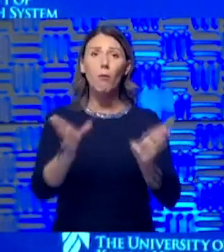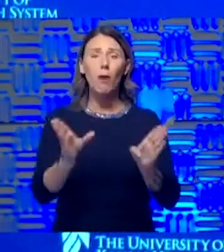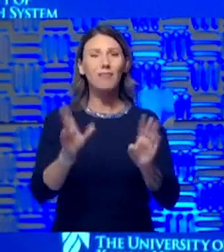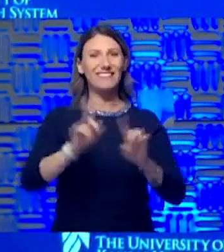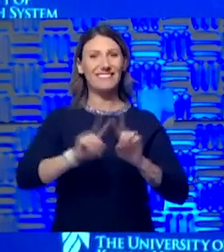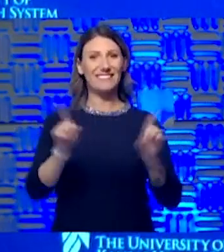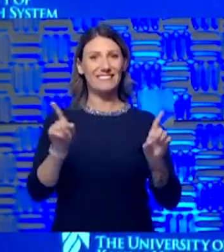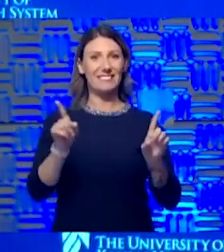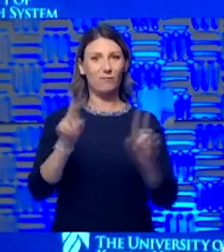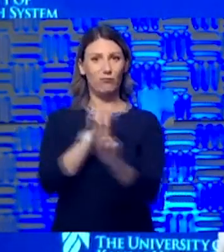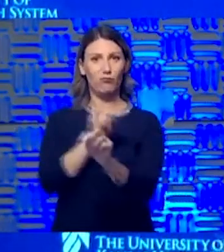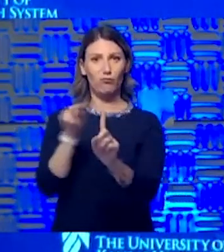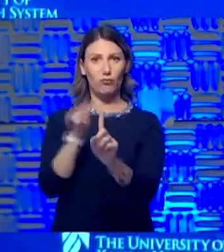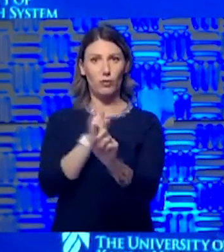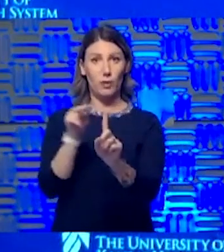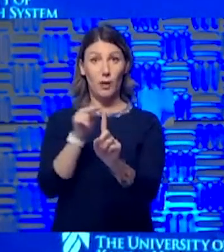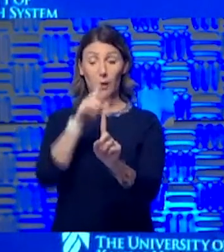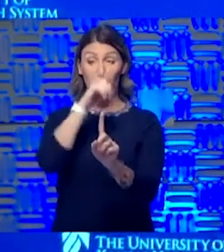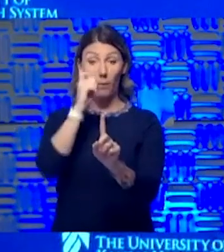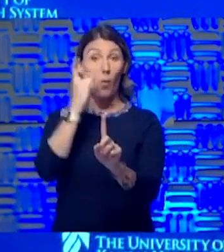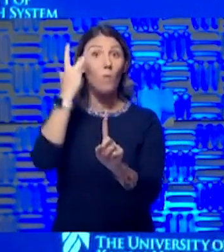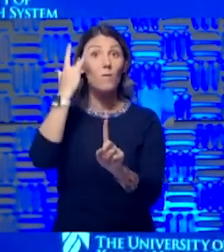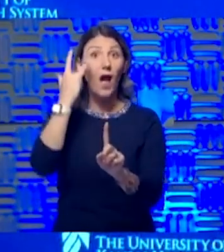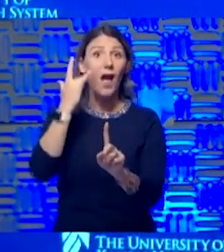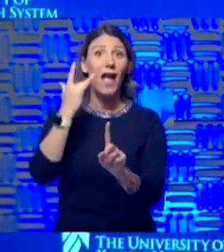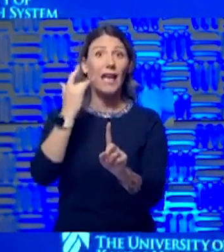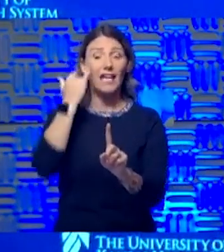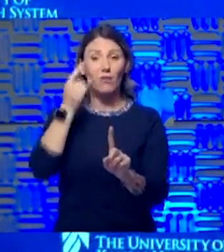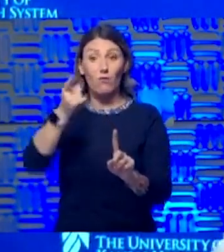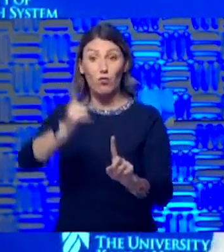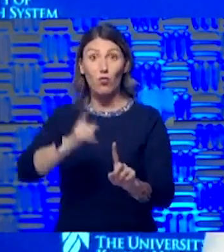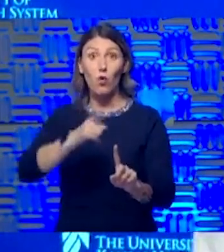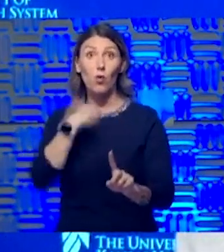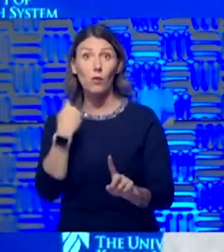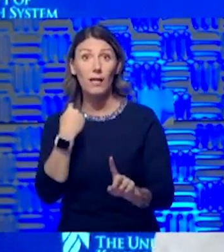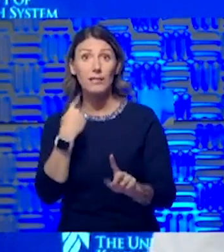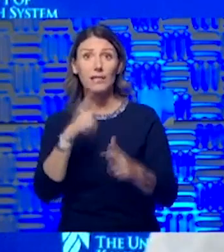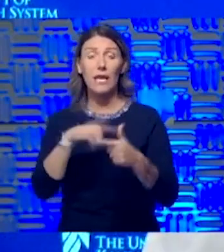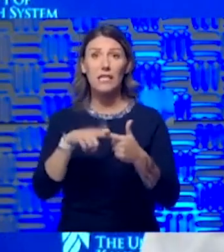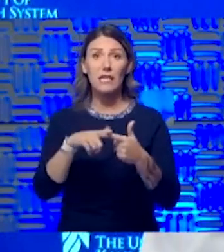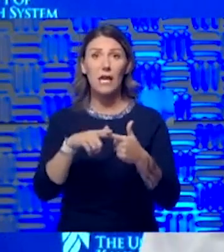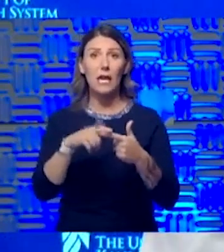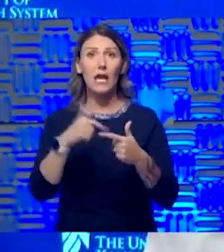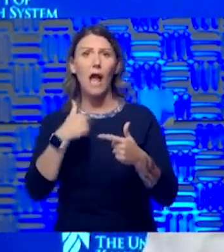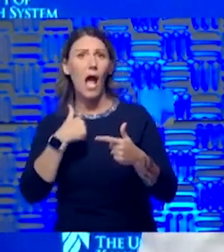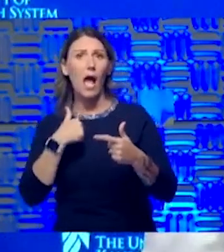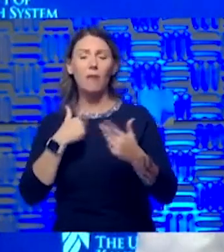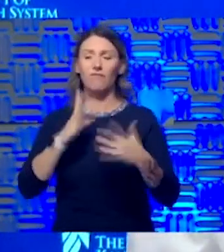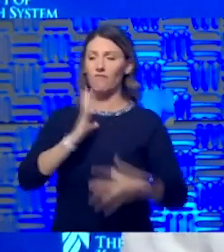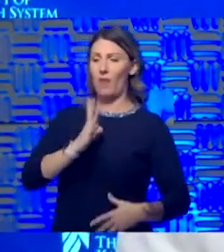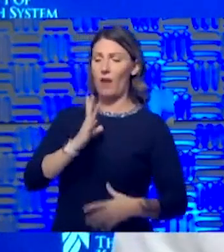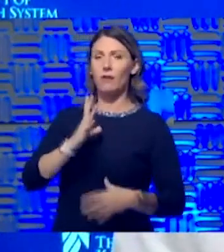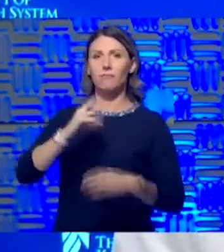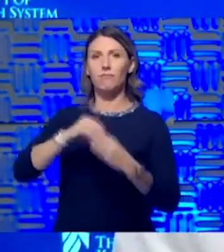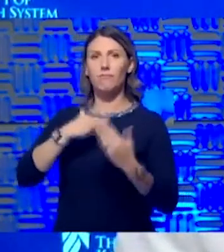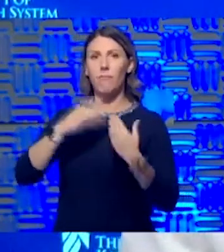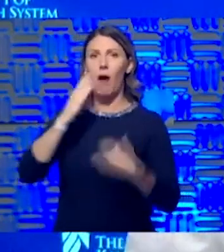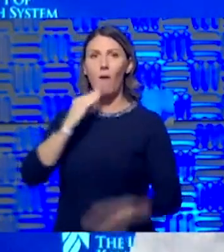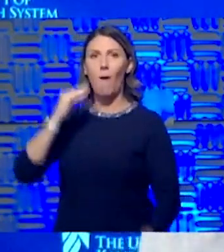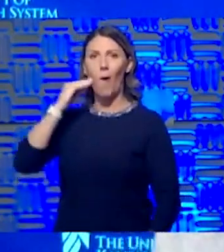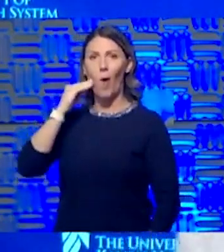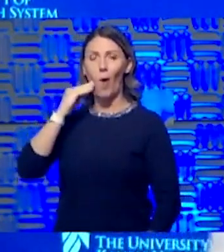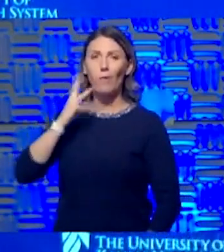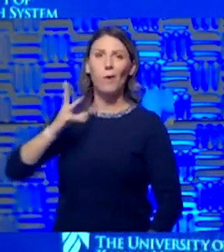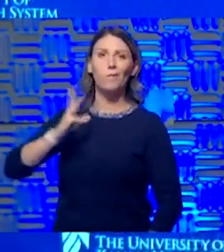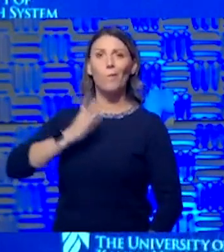because then you're giving others your risk. And so I think it's one thing to say, this is what I want to do in my home, and here's how much risk I'm willing to take